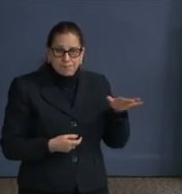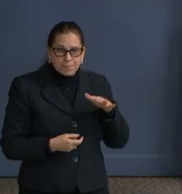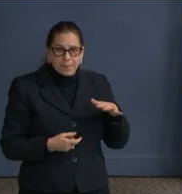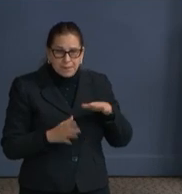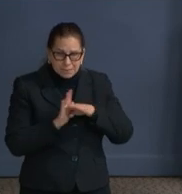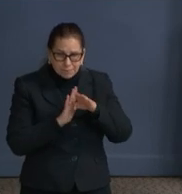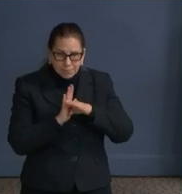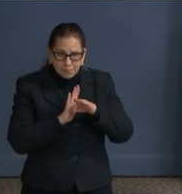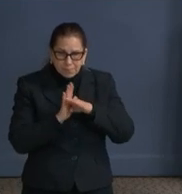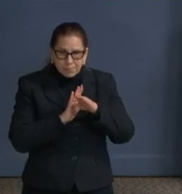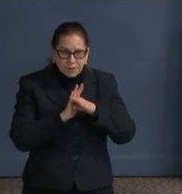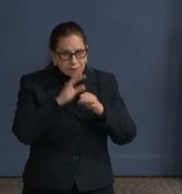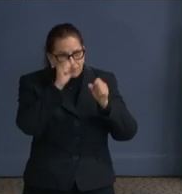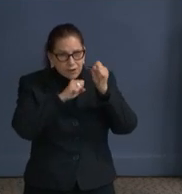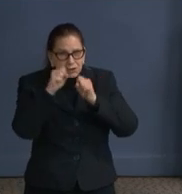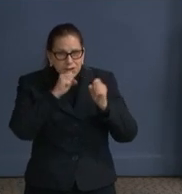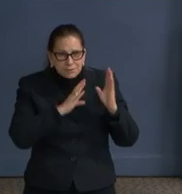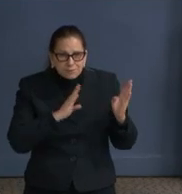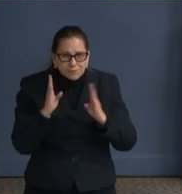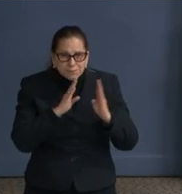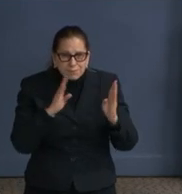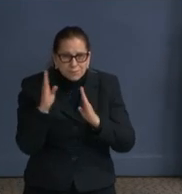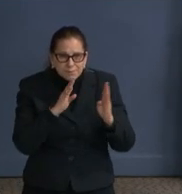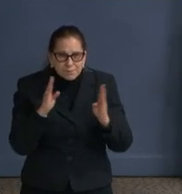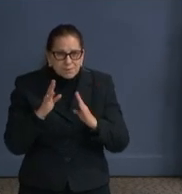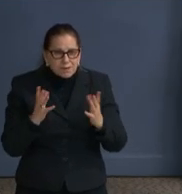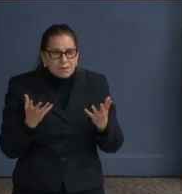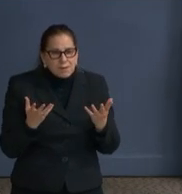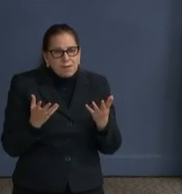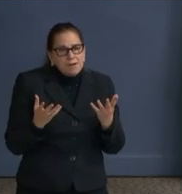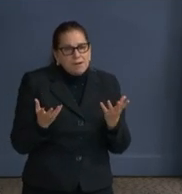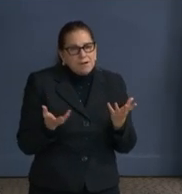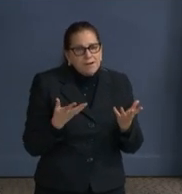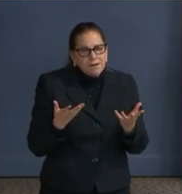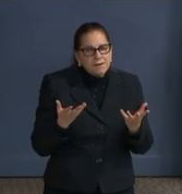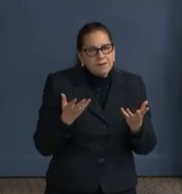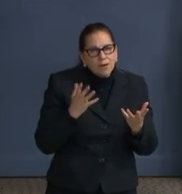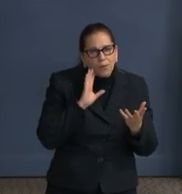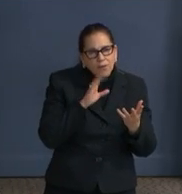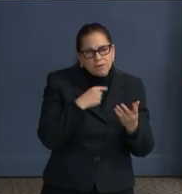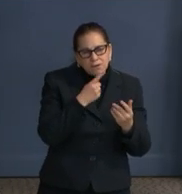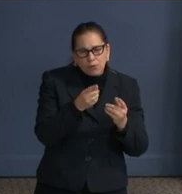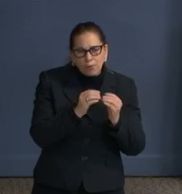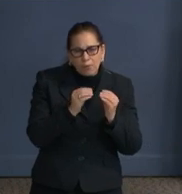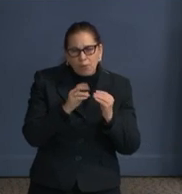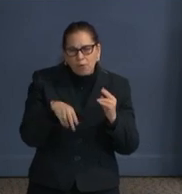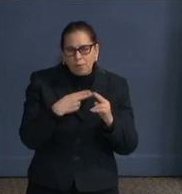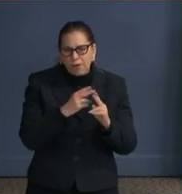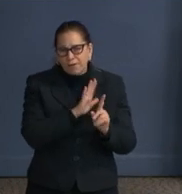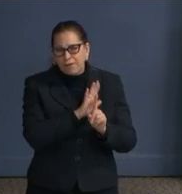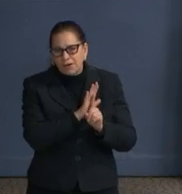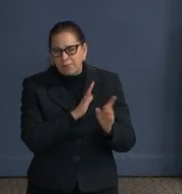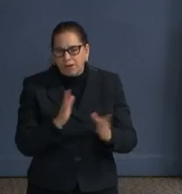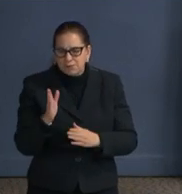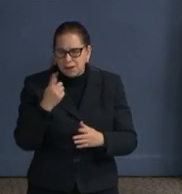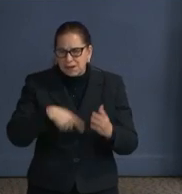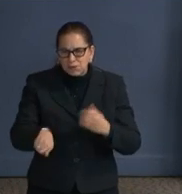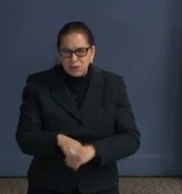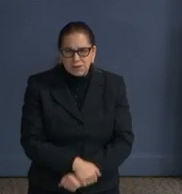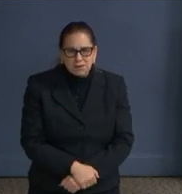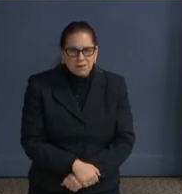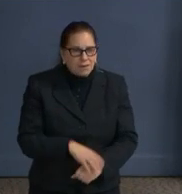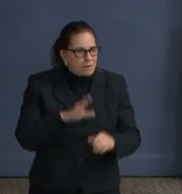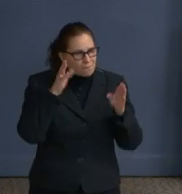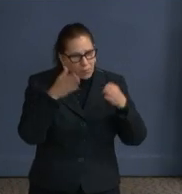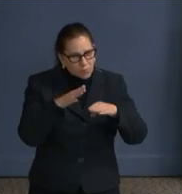strategies that we will talk to you a little bit more about next week. And that are really focused on driving